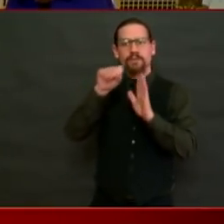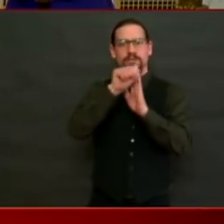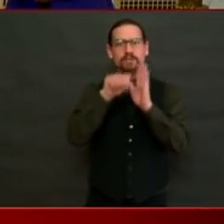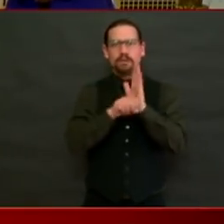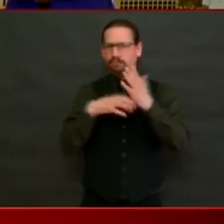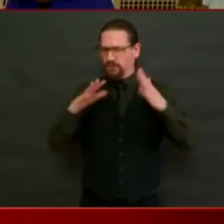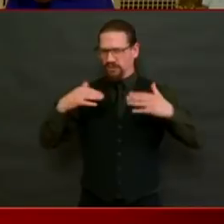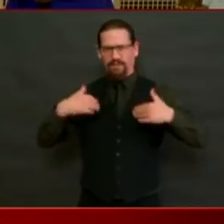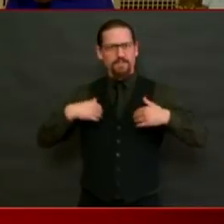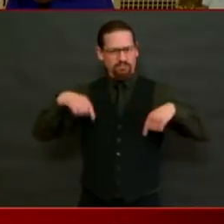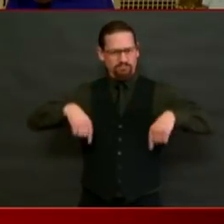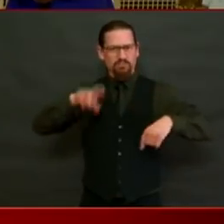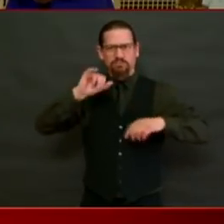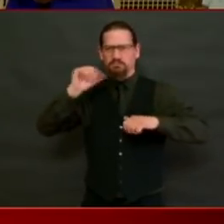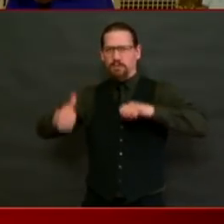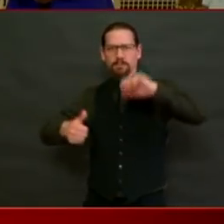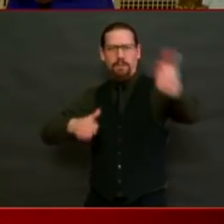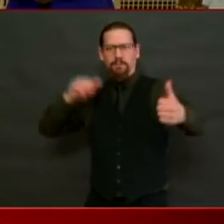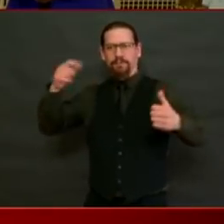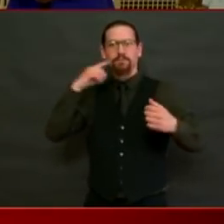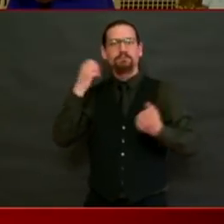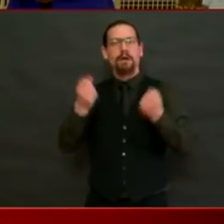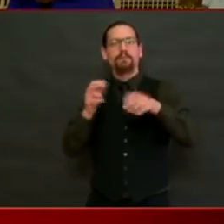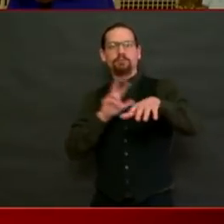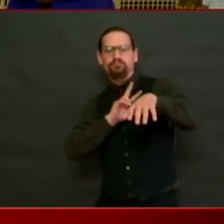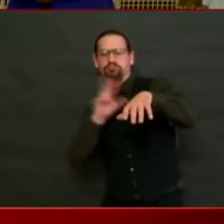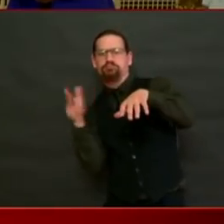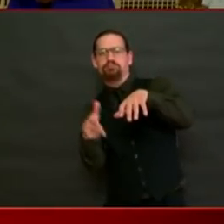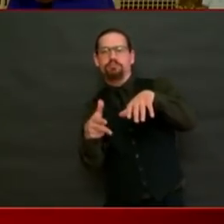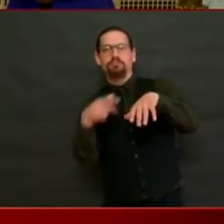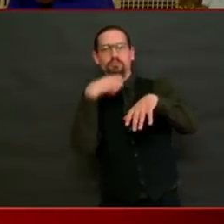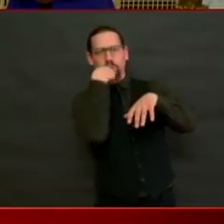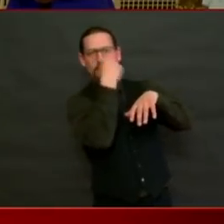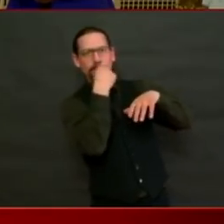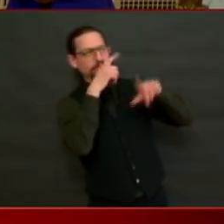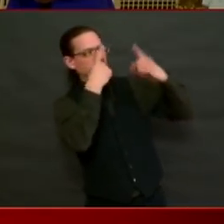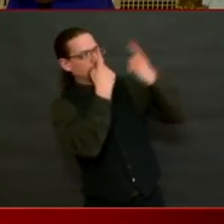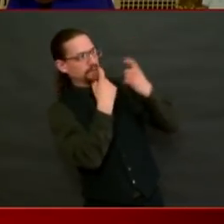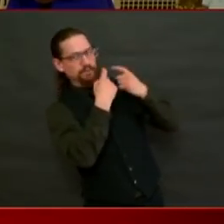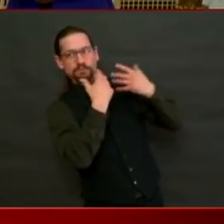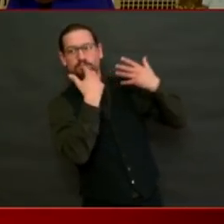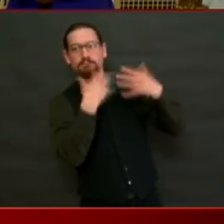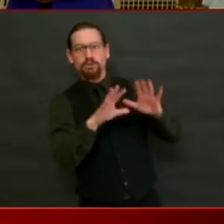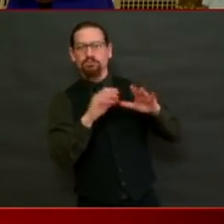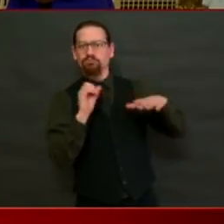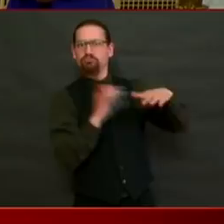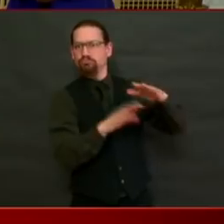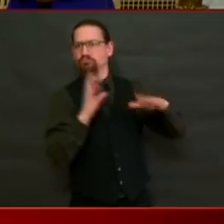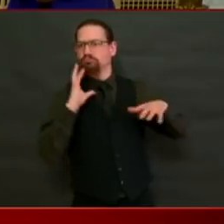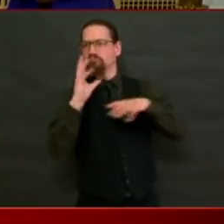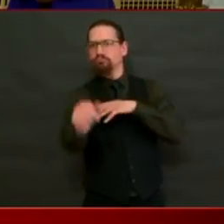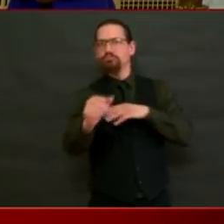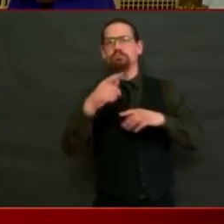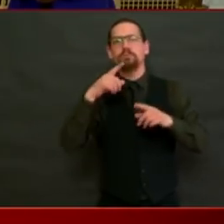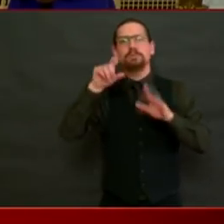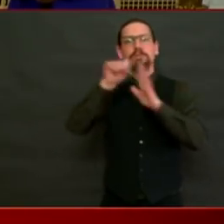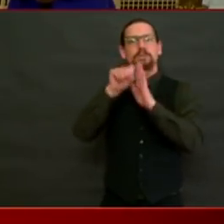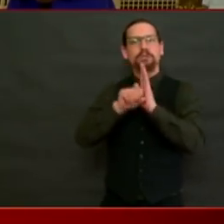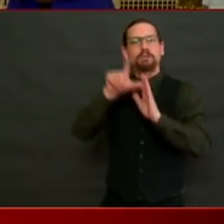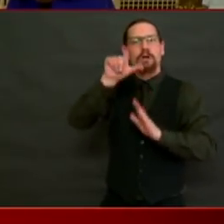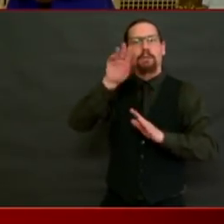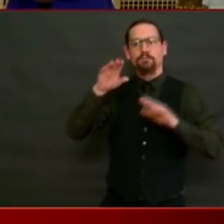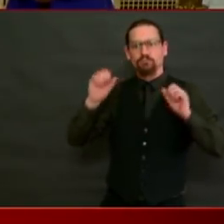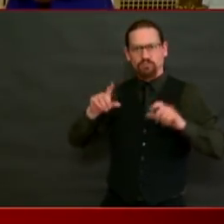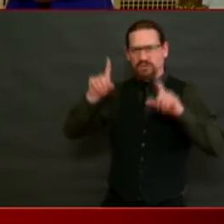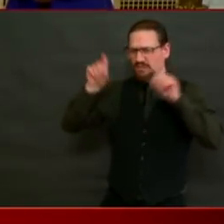-through center. The state health lab is working around the clock. We have private clinical labs who are taking our samples.